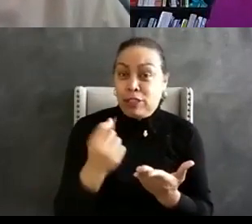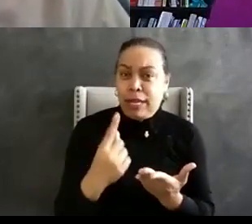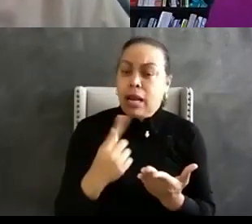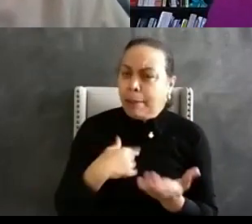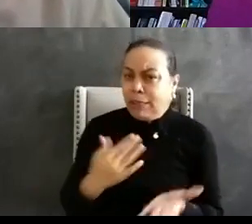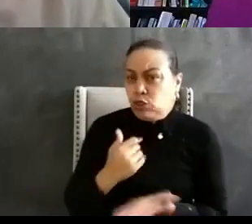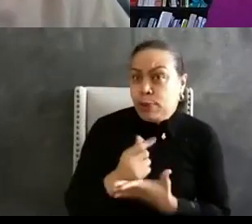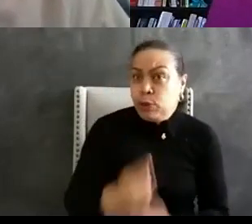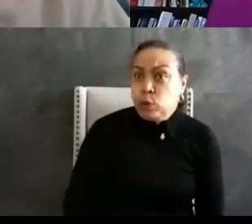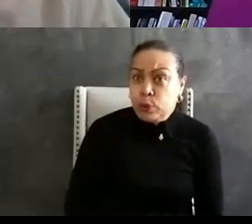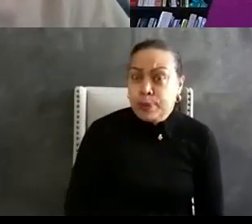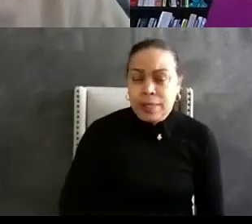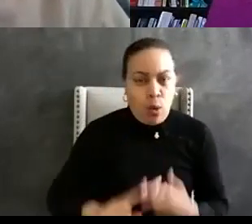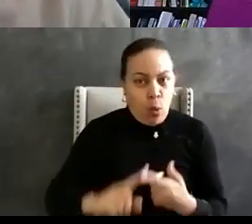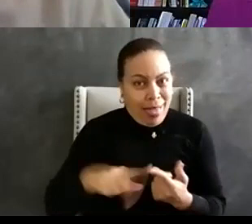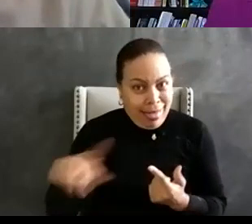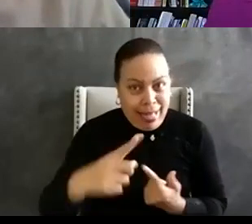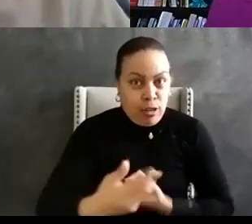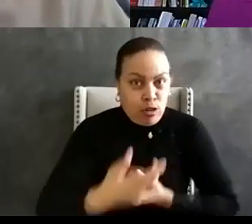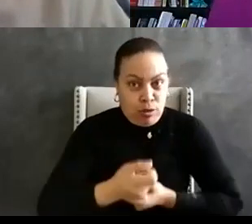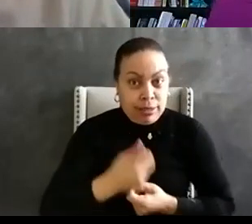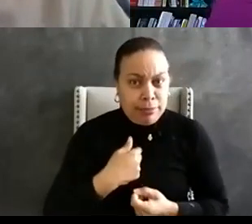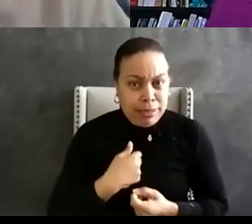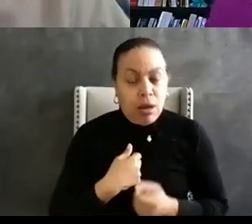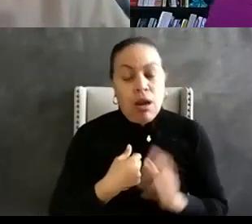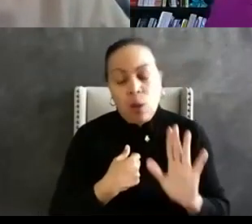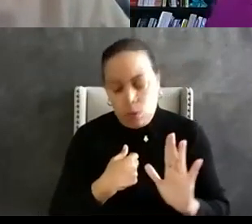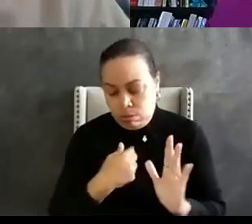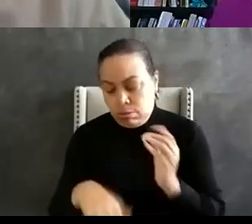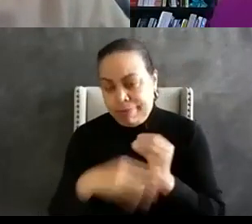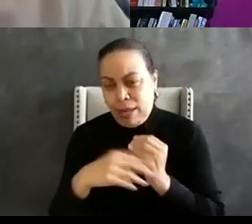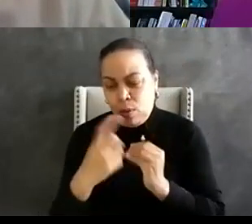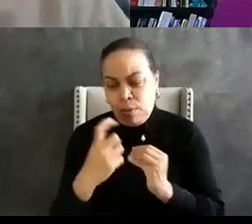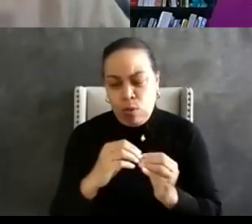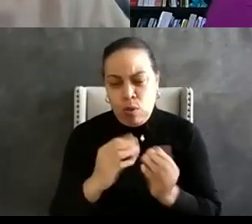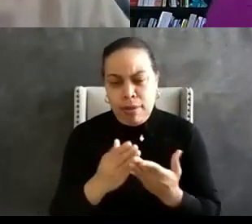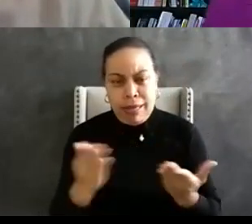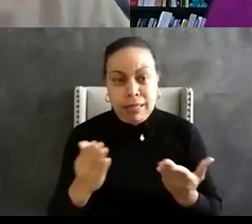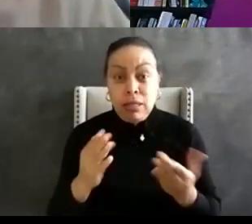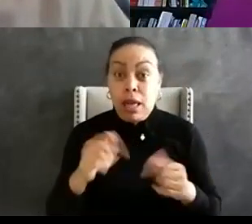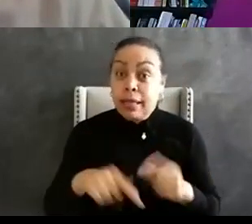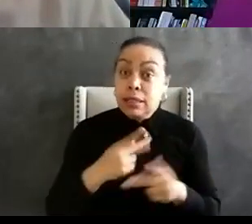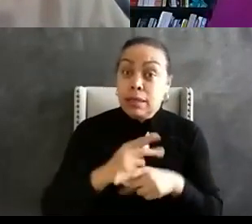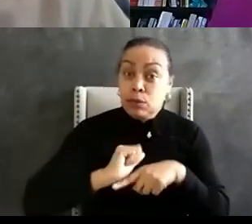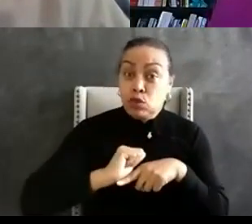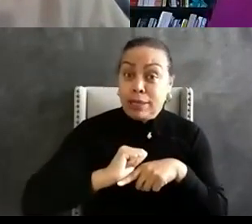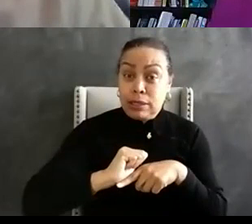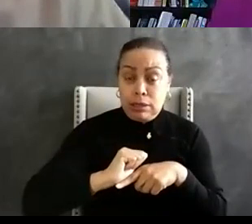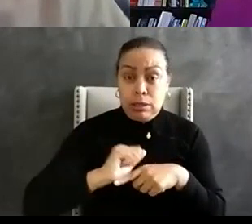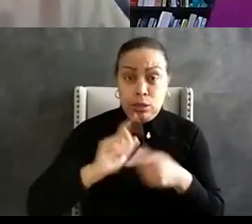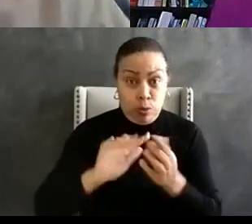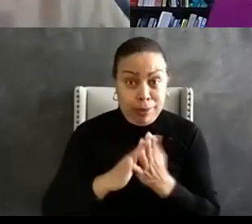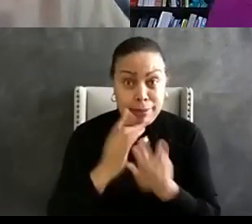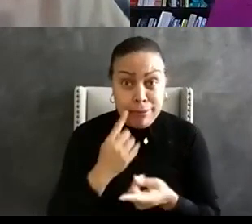once we gain their trust and and one more thing I want to say this training to be most effective